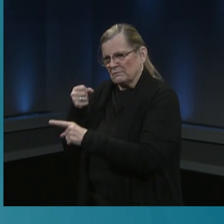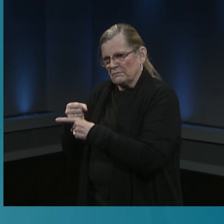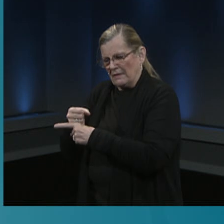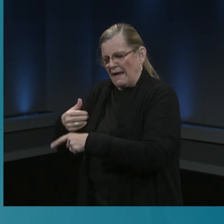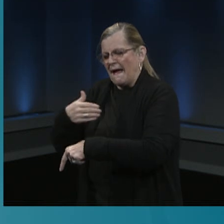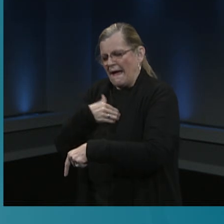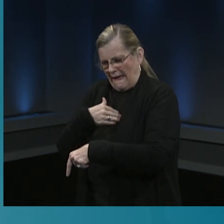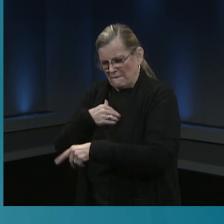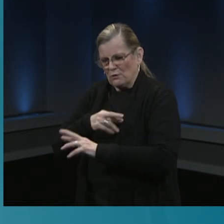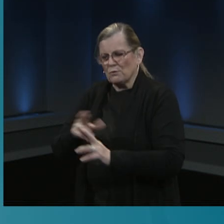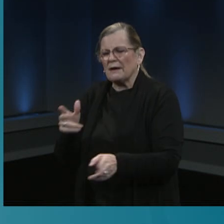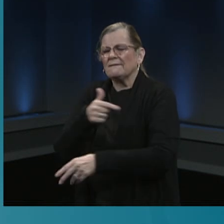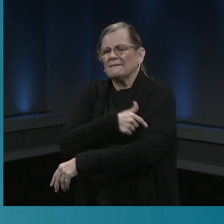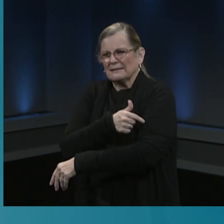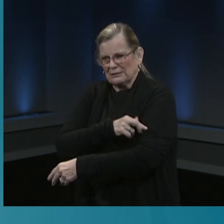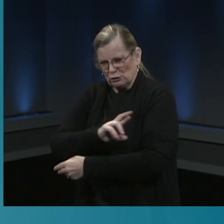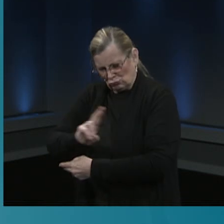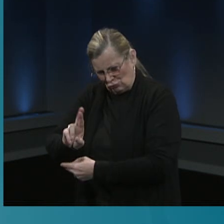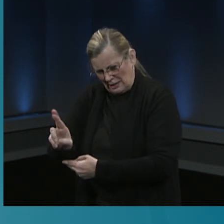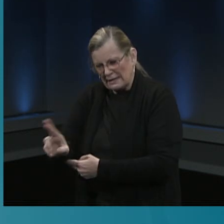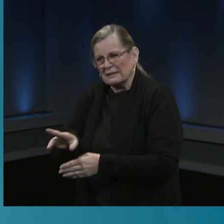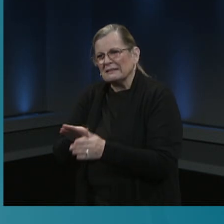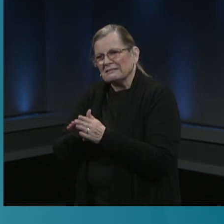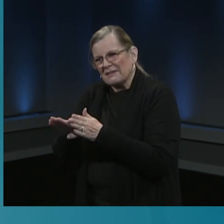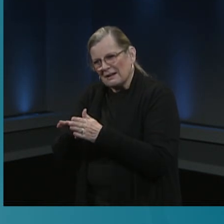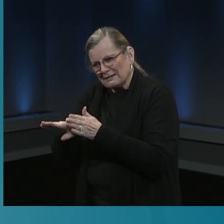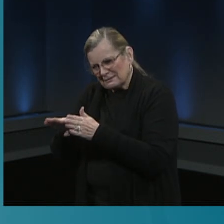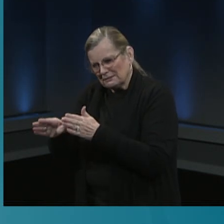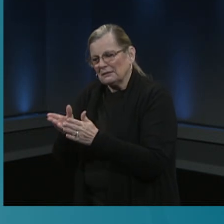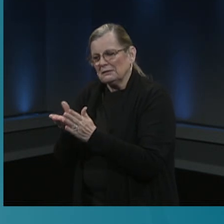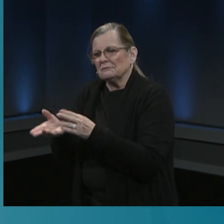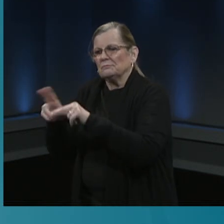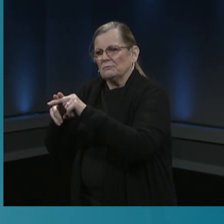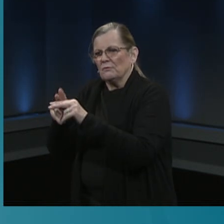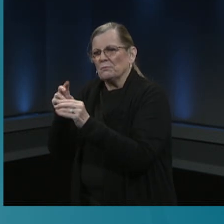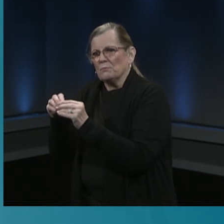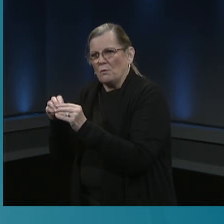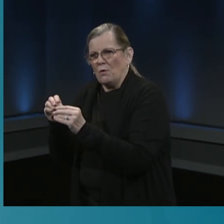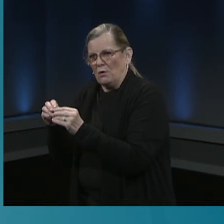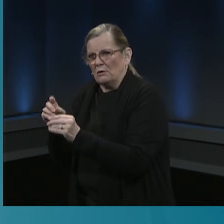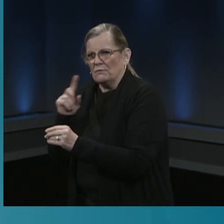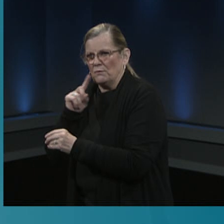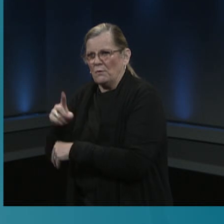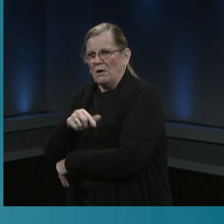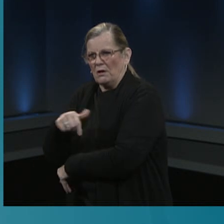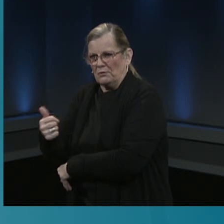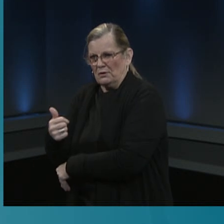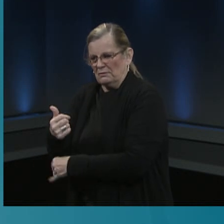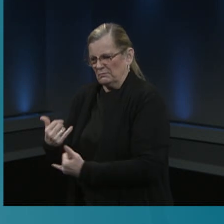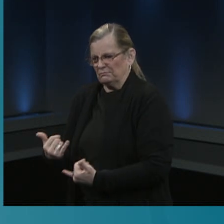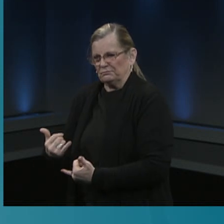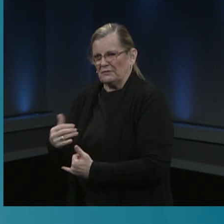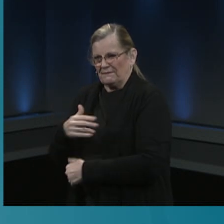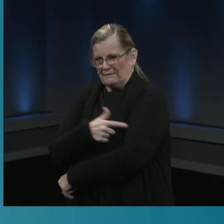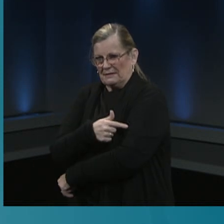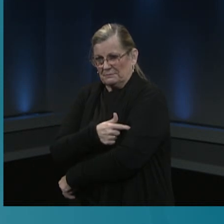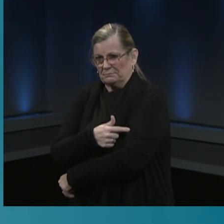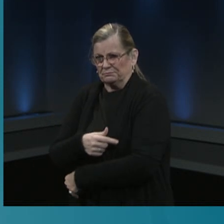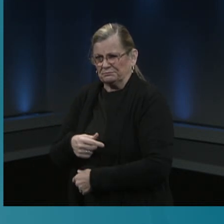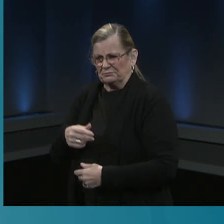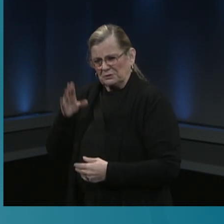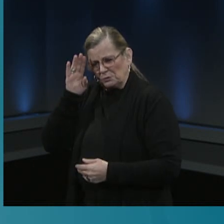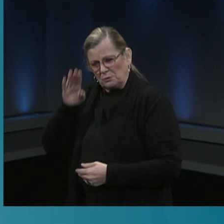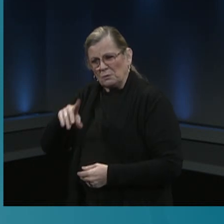used for the virus that causes COVID-19. In addition, the government has spent billions of